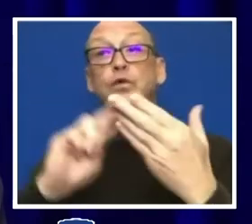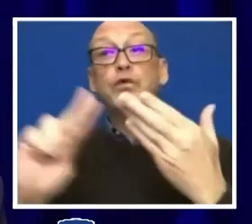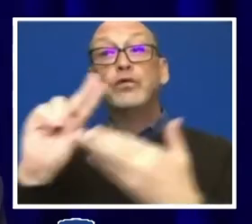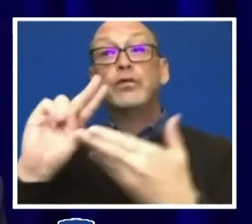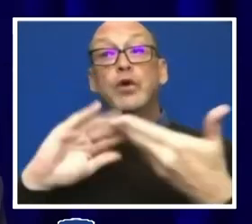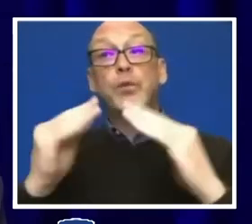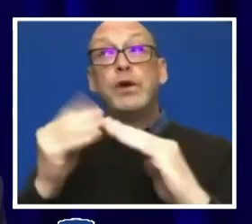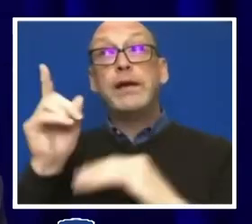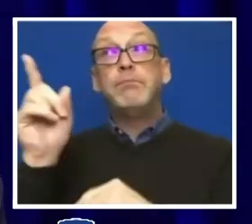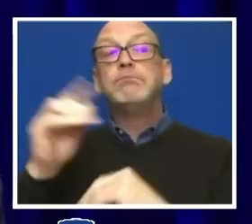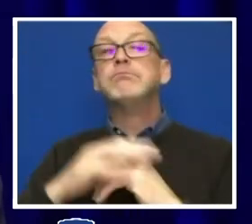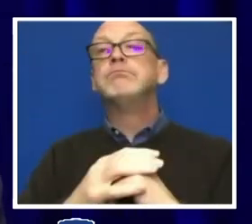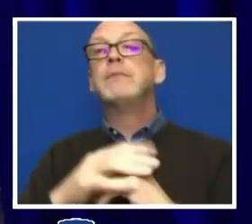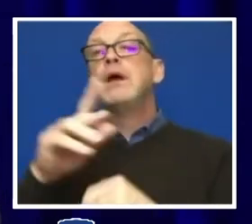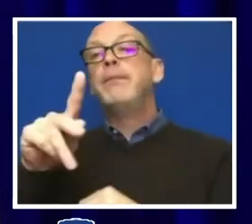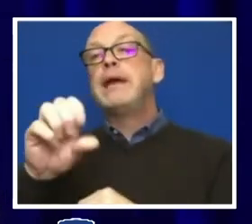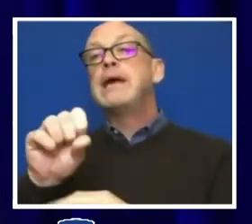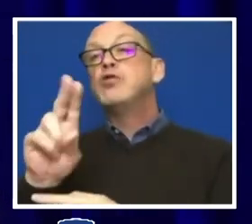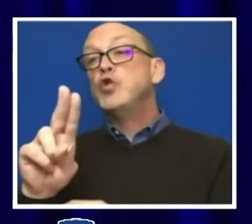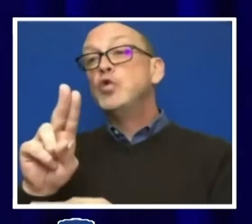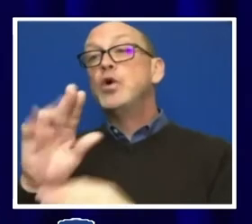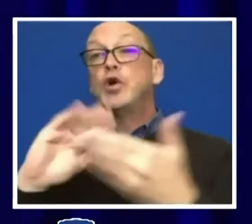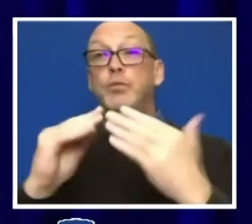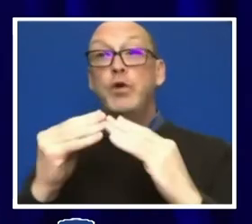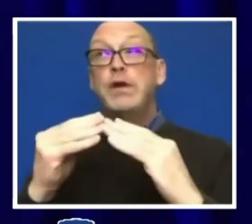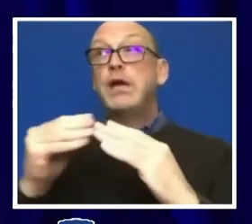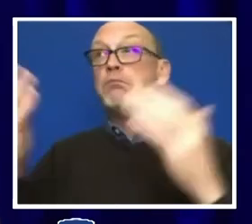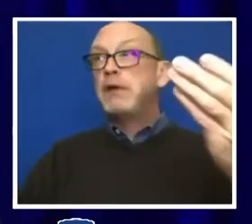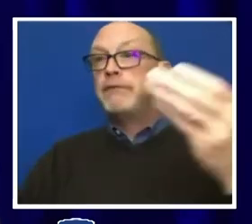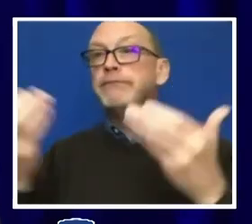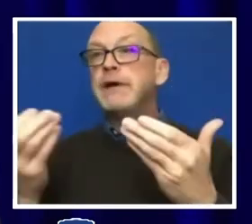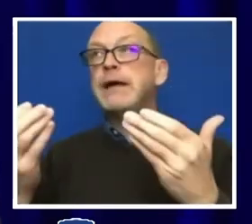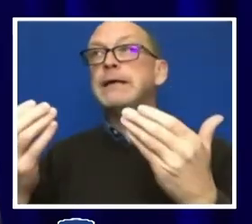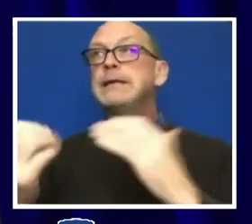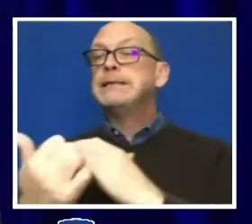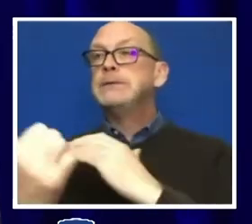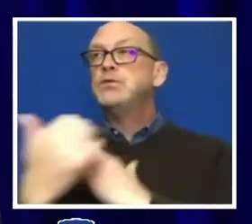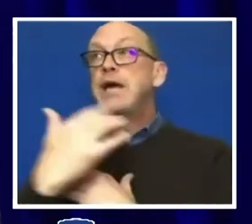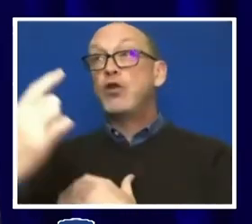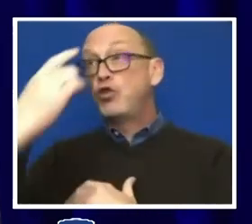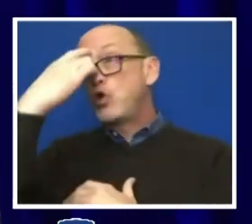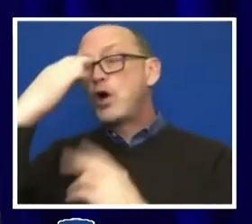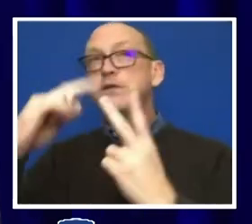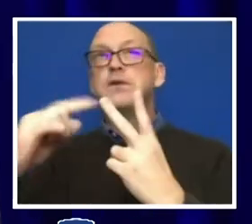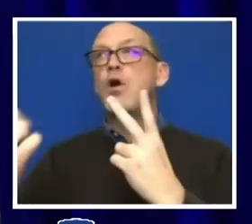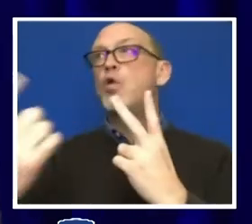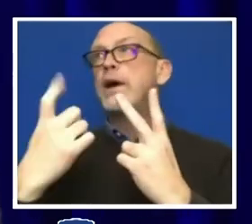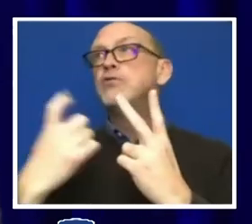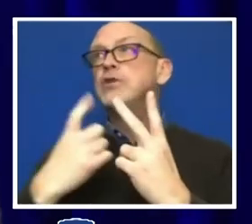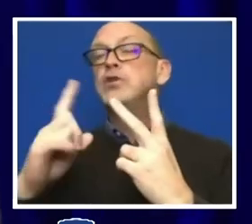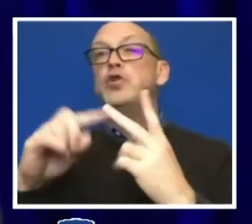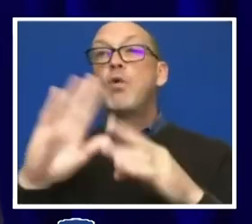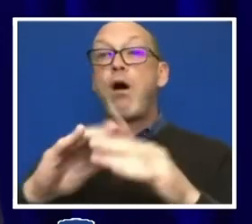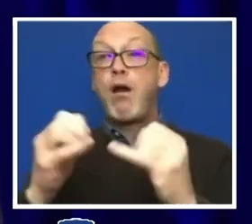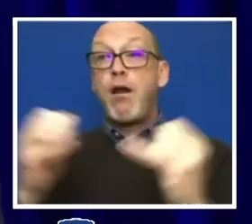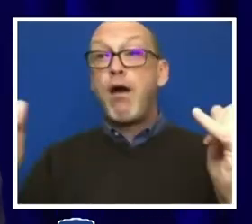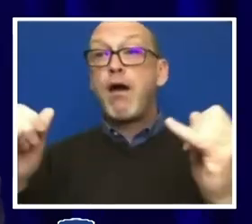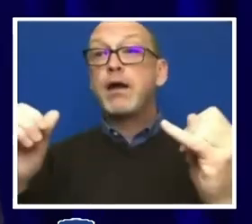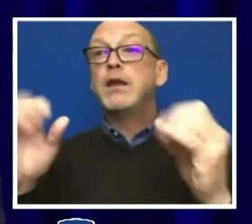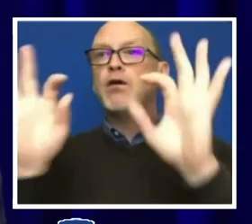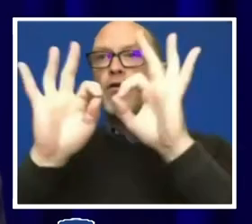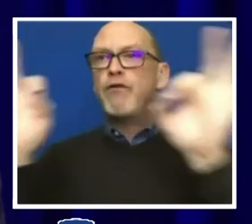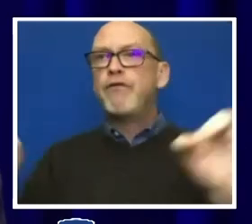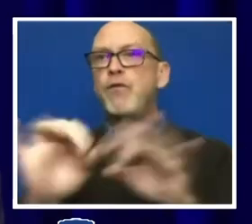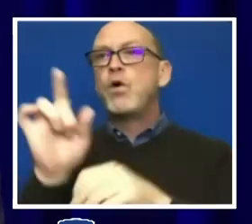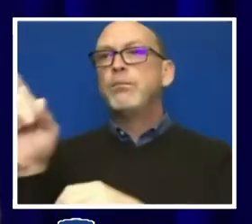The Penn State community was invited to submit thoughts and questions to an online form there, and the co-chairs have